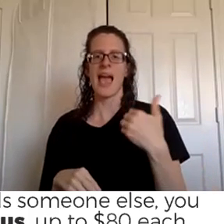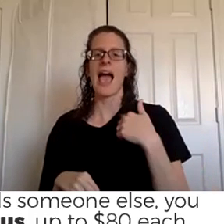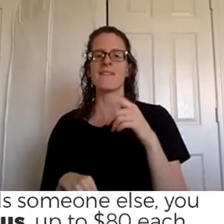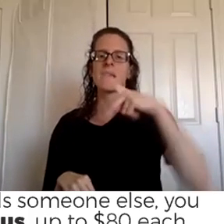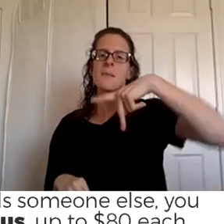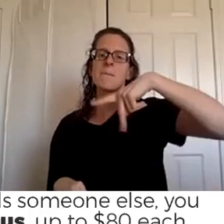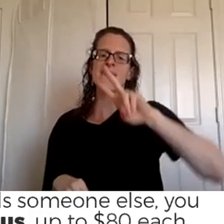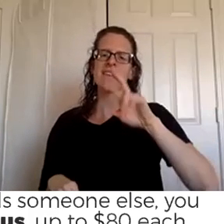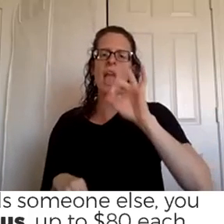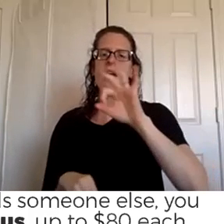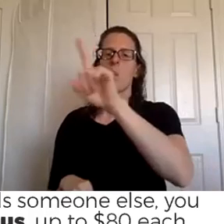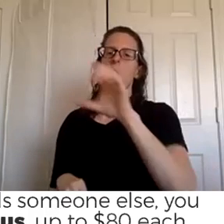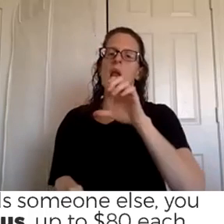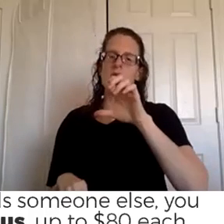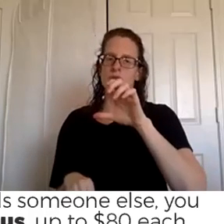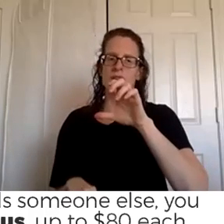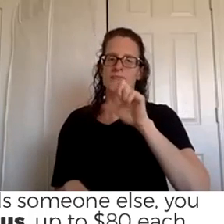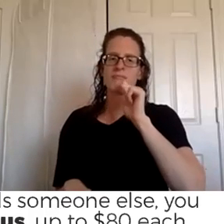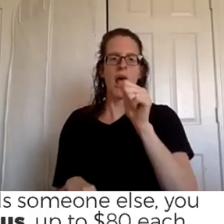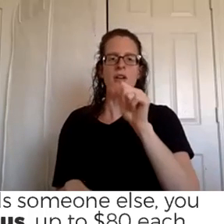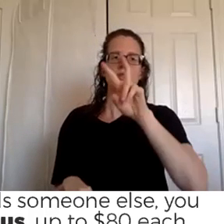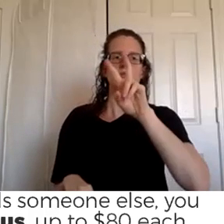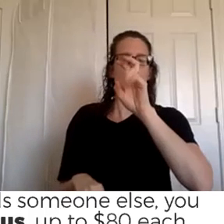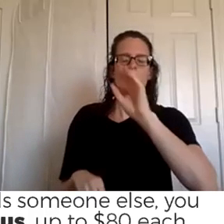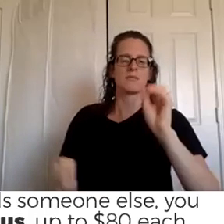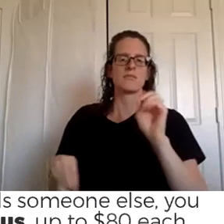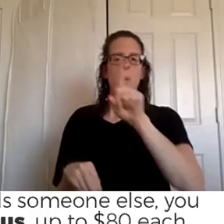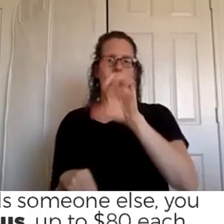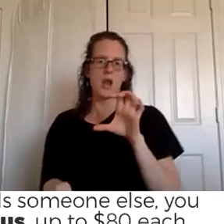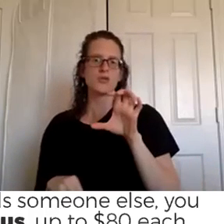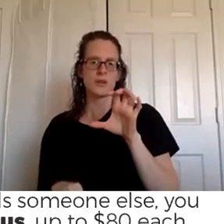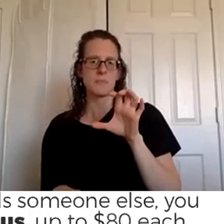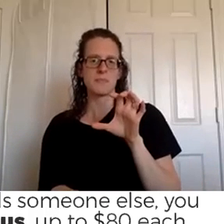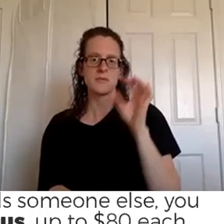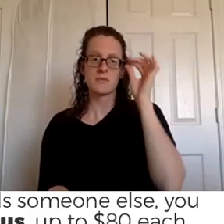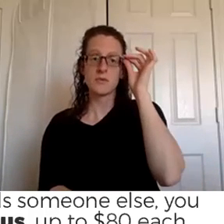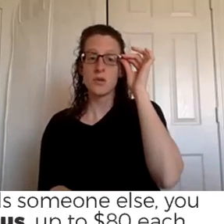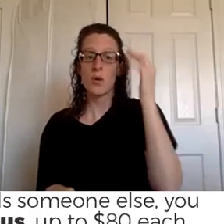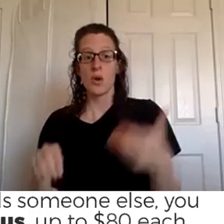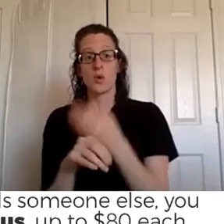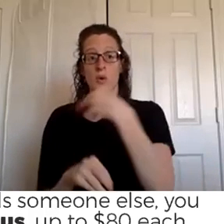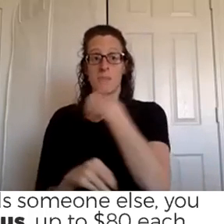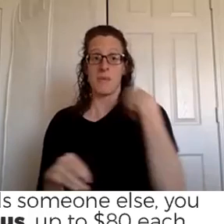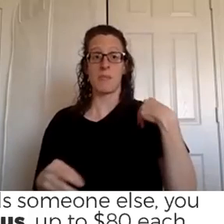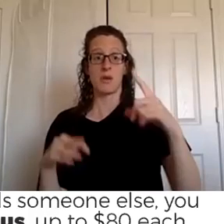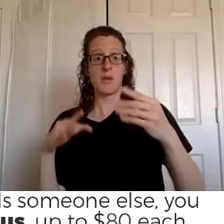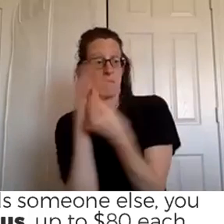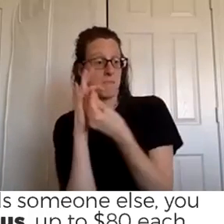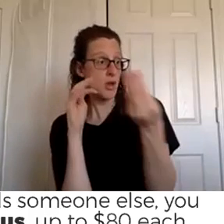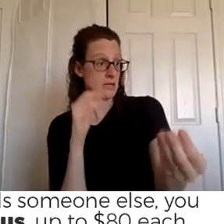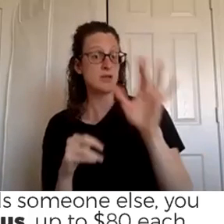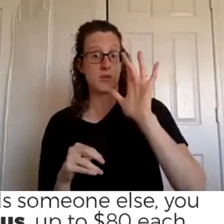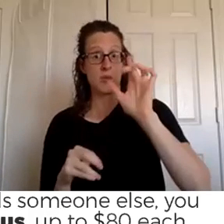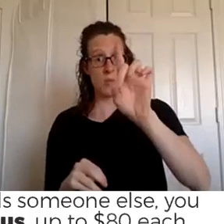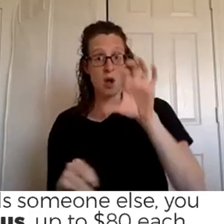um so um when your new member purchases their premium starter kit you get 25